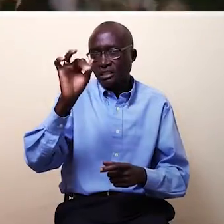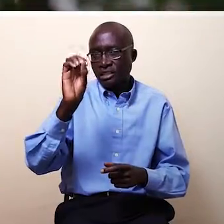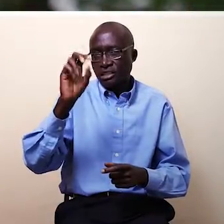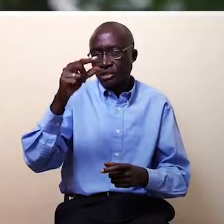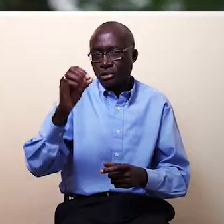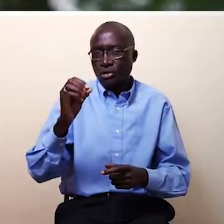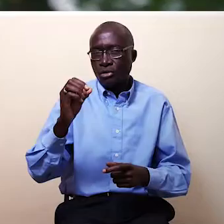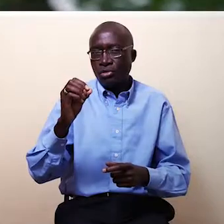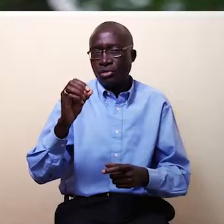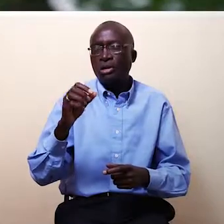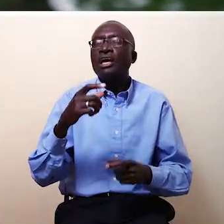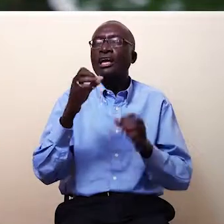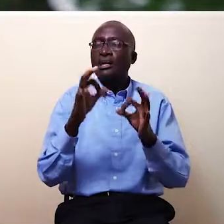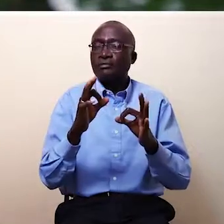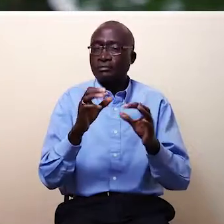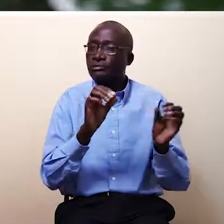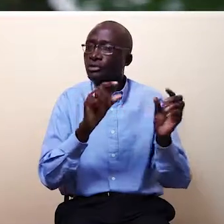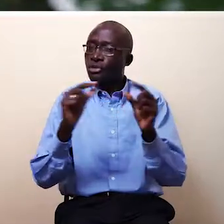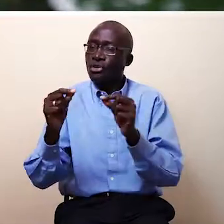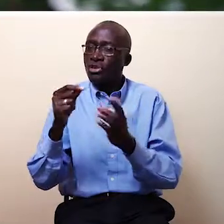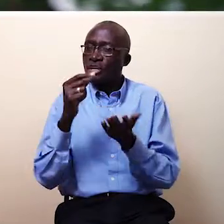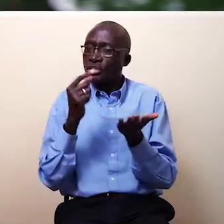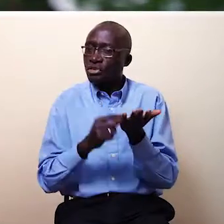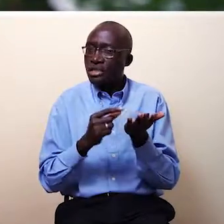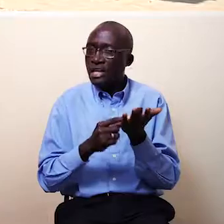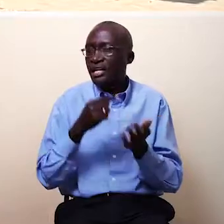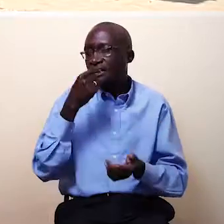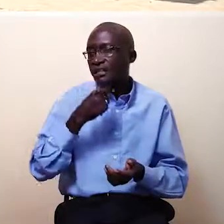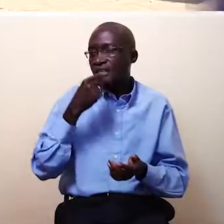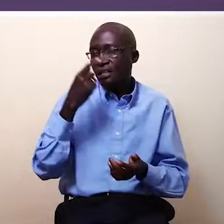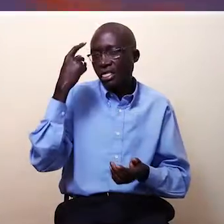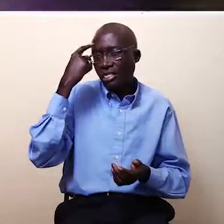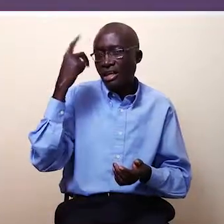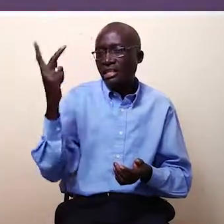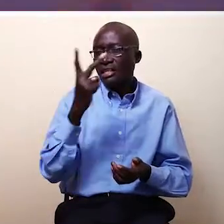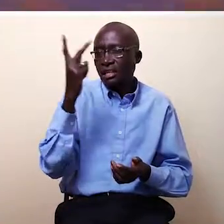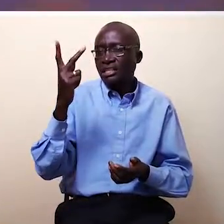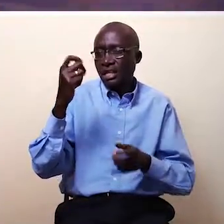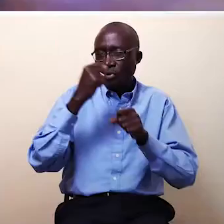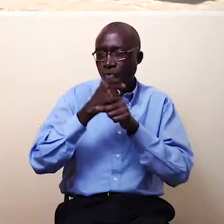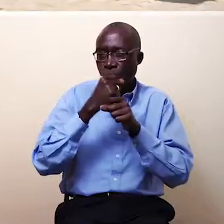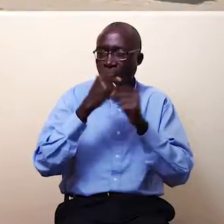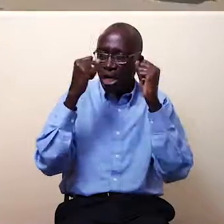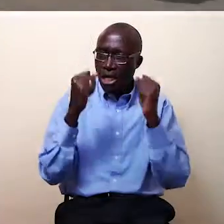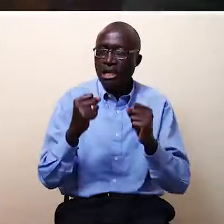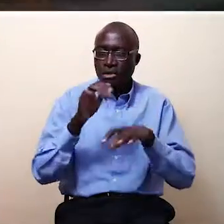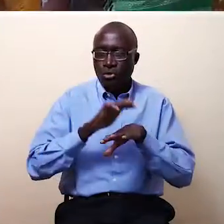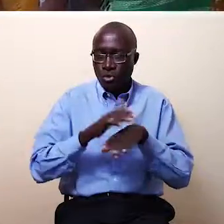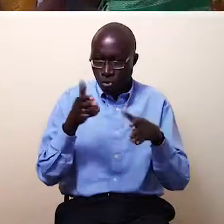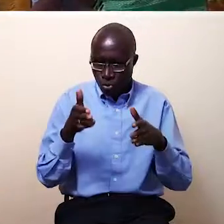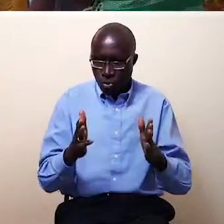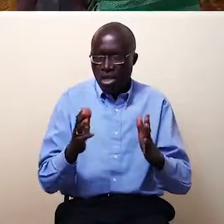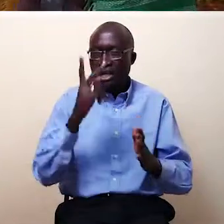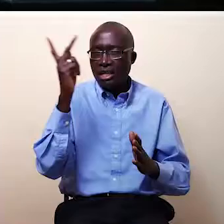If you go to Tanzania or to Uganda and you say, what do you think of Kenyans? They see Kenyans as this nation of hustlers, you know, in a good way.